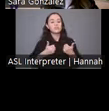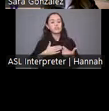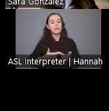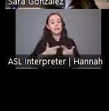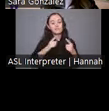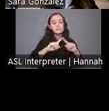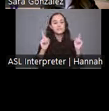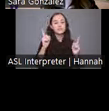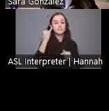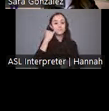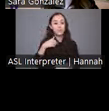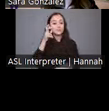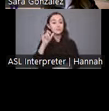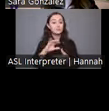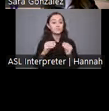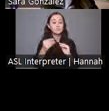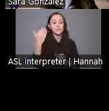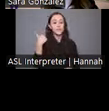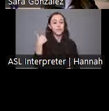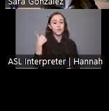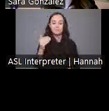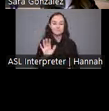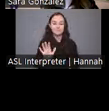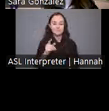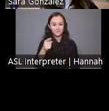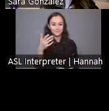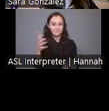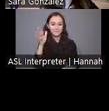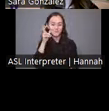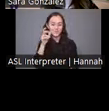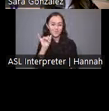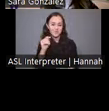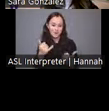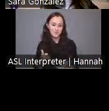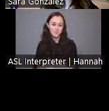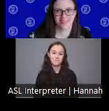only heard this story. You've heard it now. Thank you.